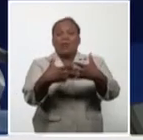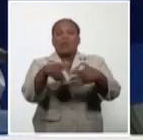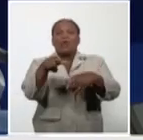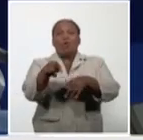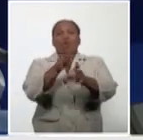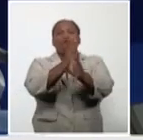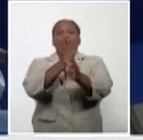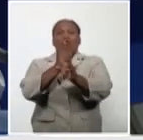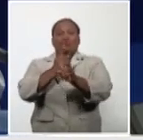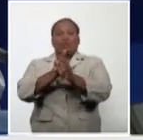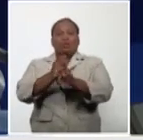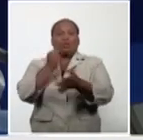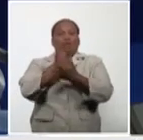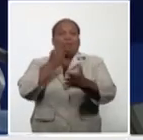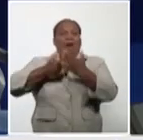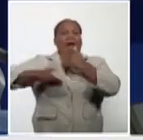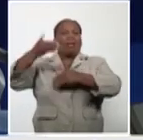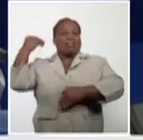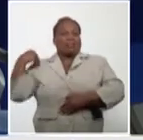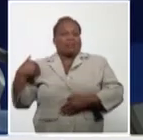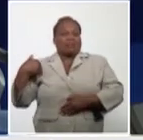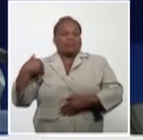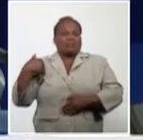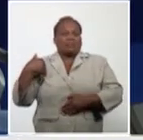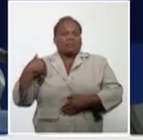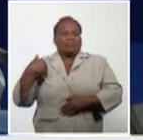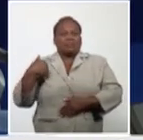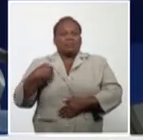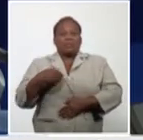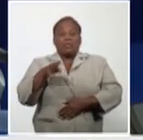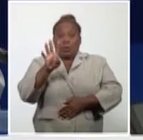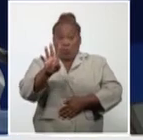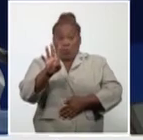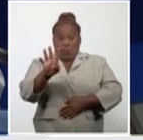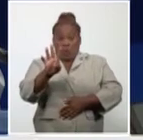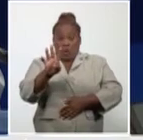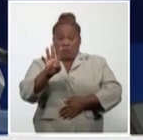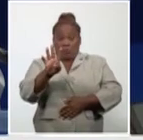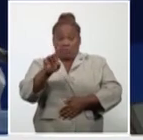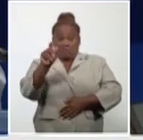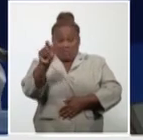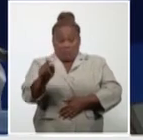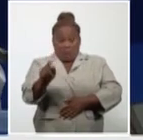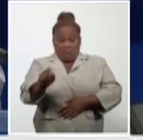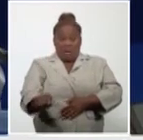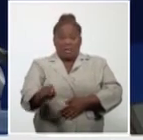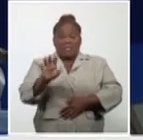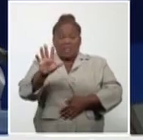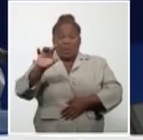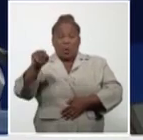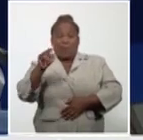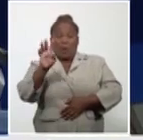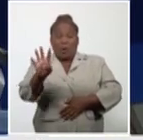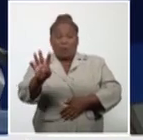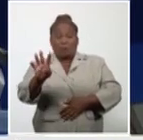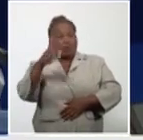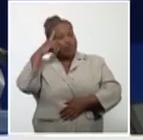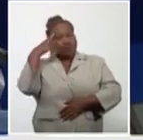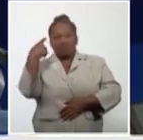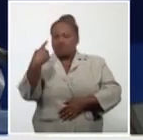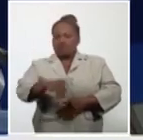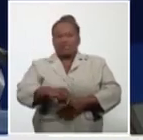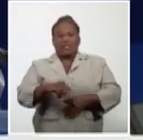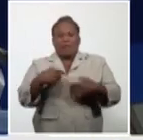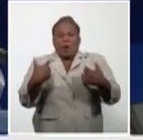are related to a case that has been confirmed previously. In four of the newly diagnosed cases, 5